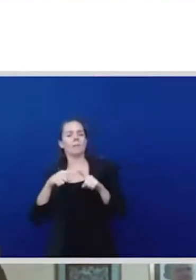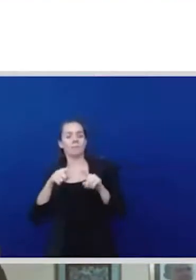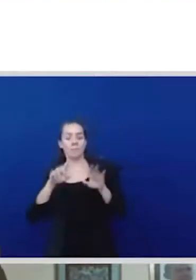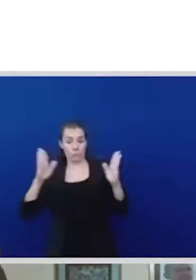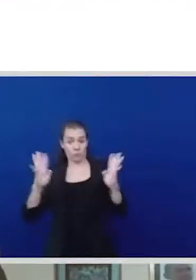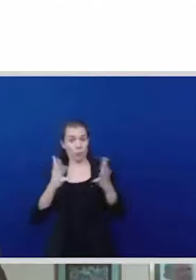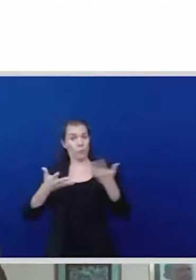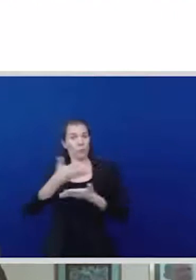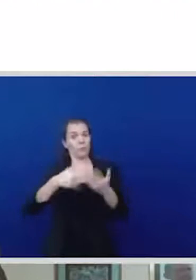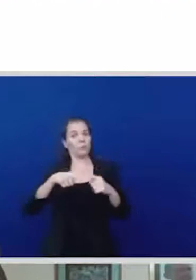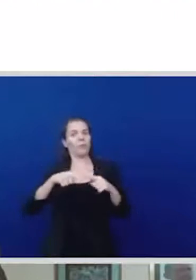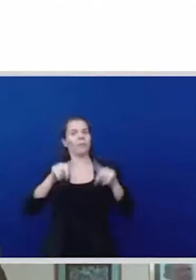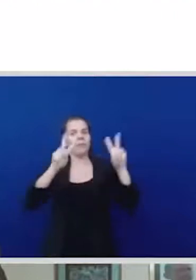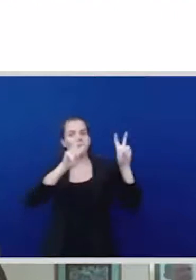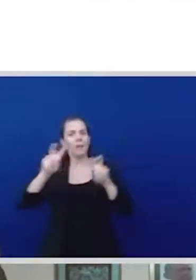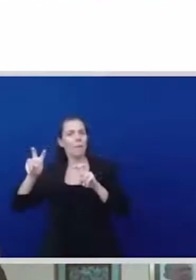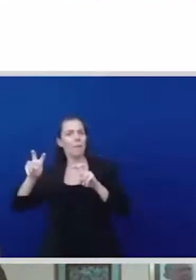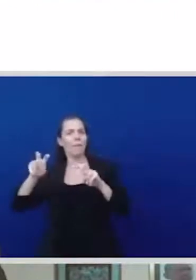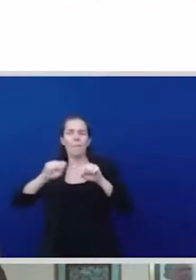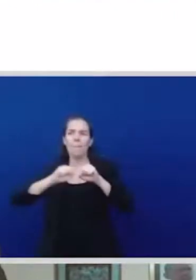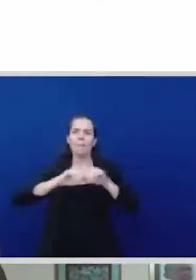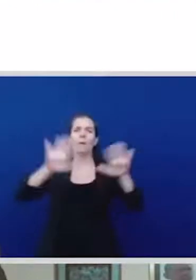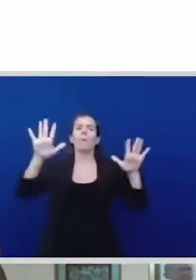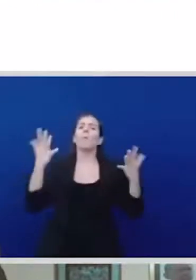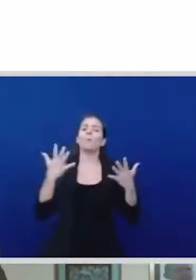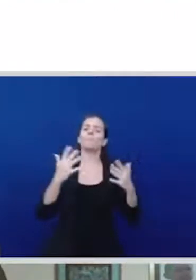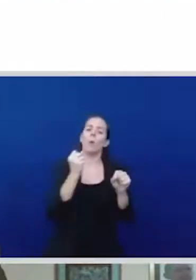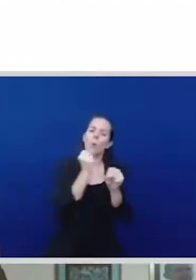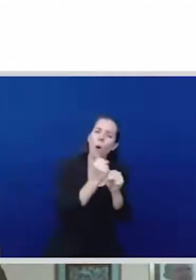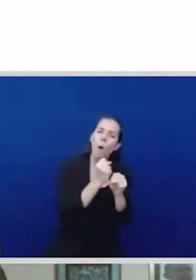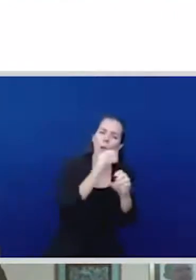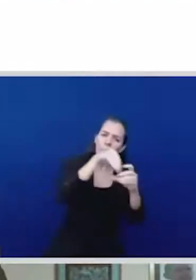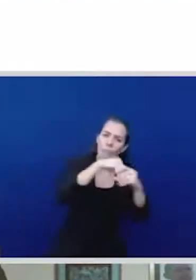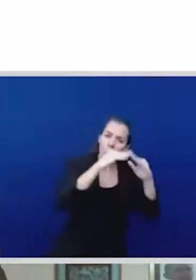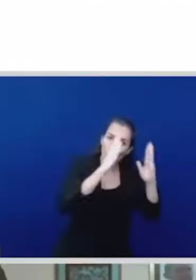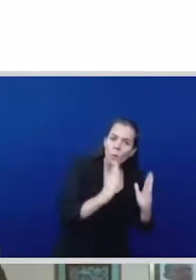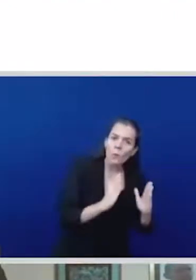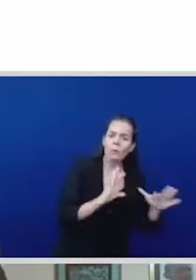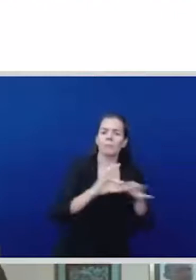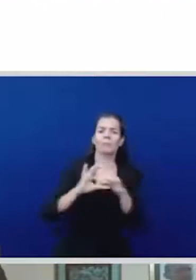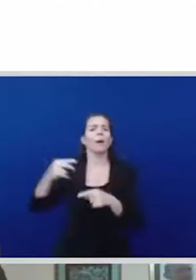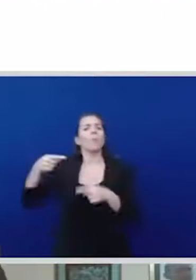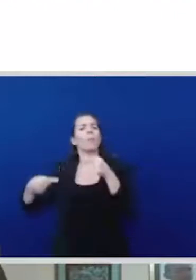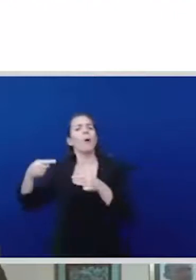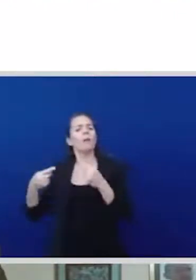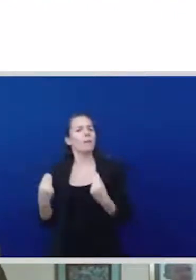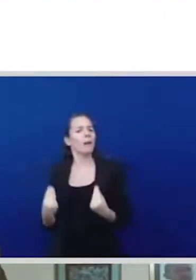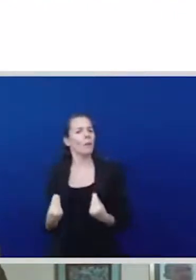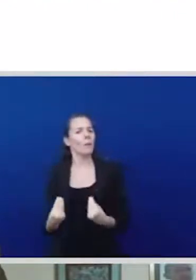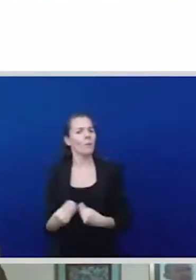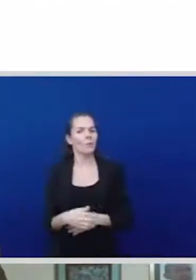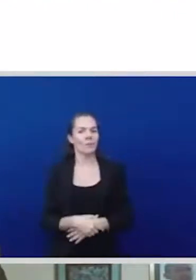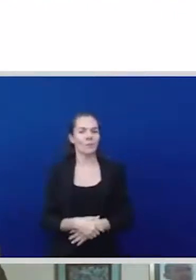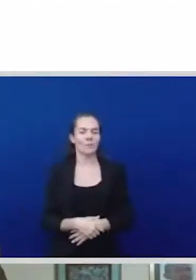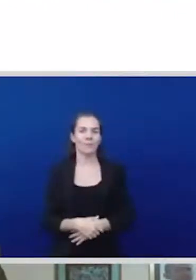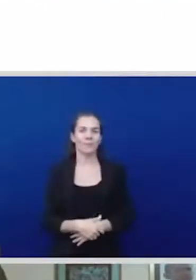time is past where we can simply organize in our in our in our silos and not interlink these things and it doesn't require